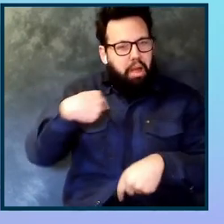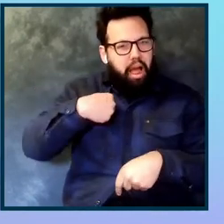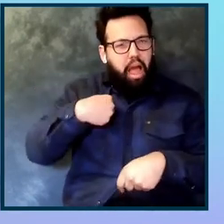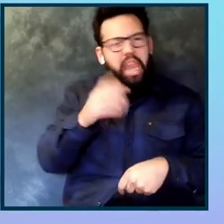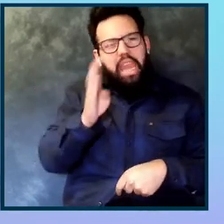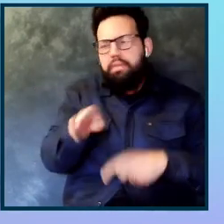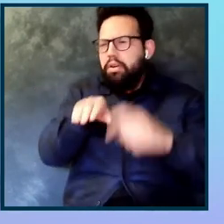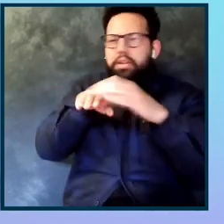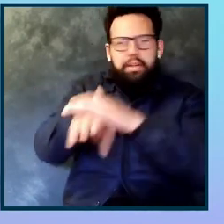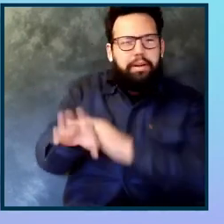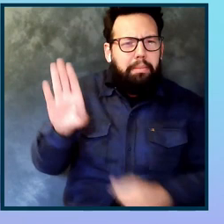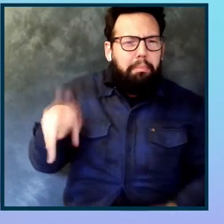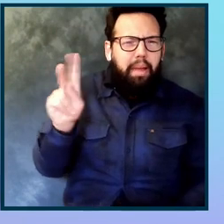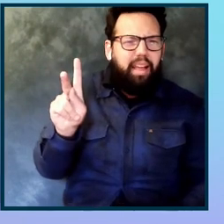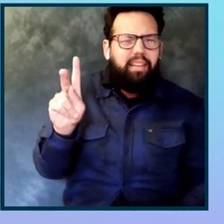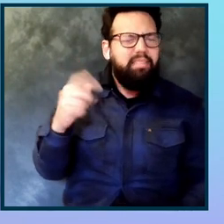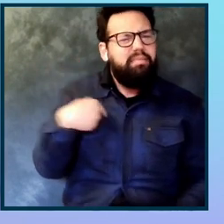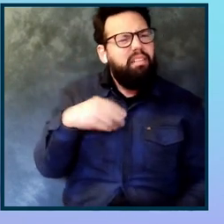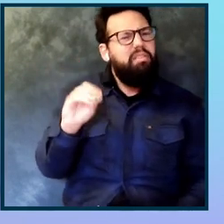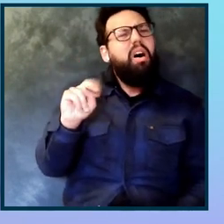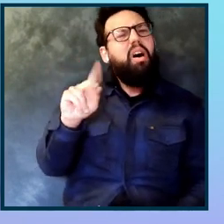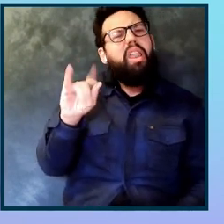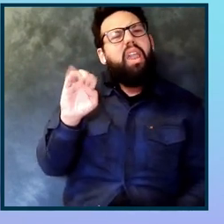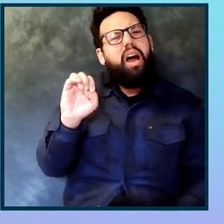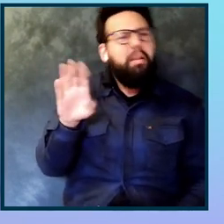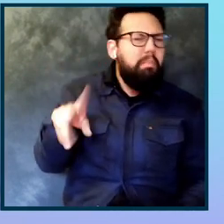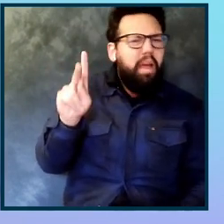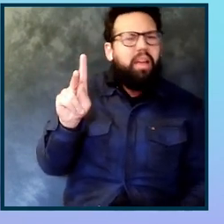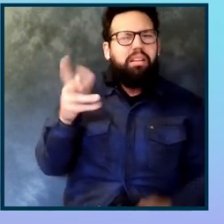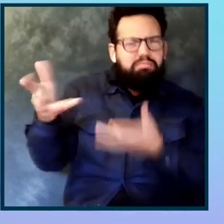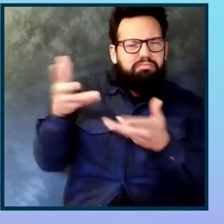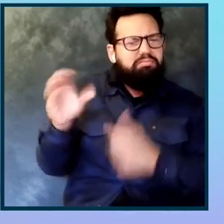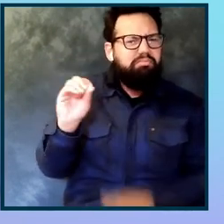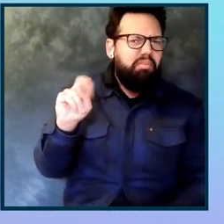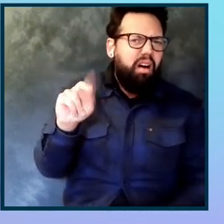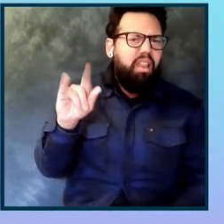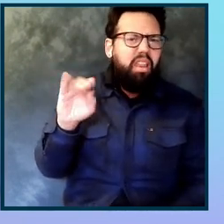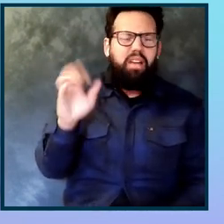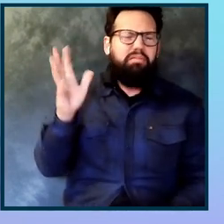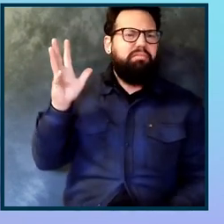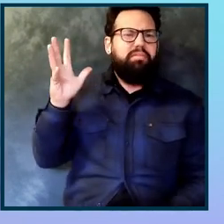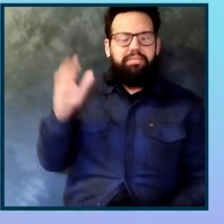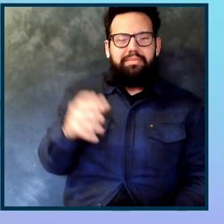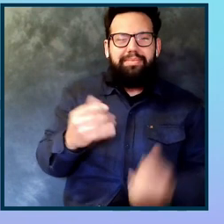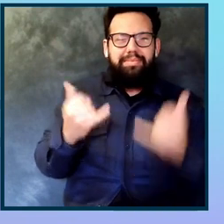you know, so more and more the COVID pandemic has shown us that all of Maslow's hierarchy of needs